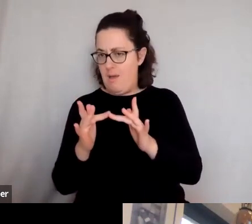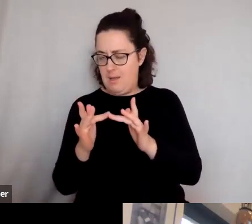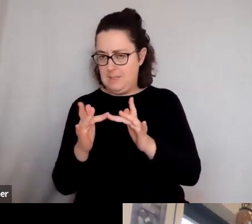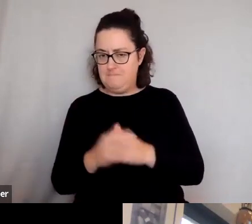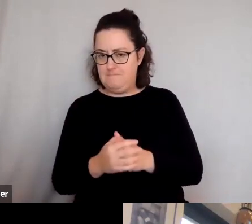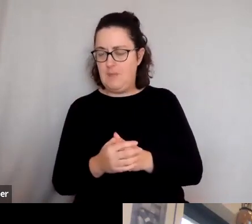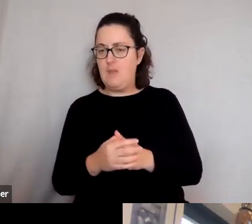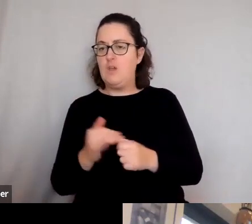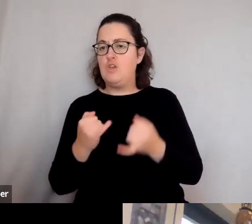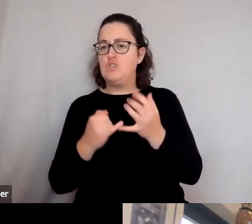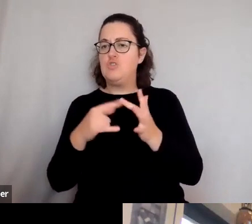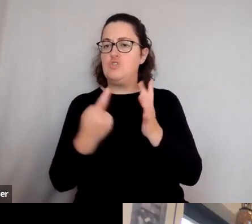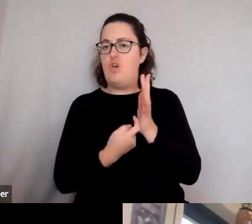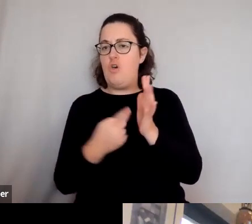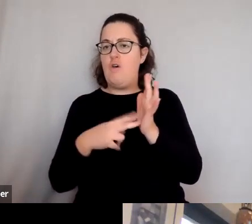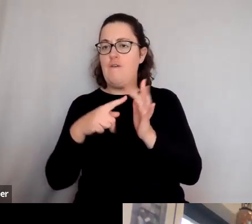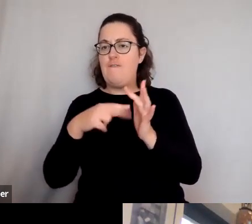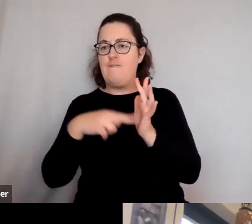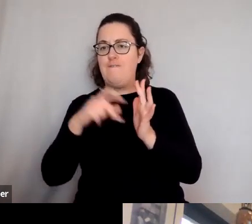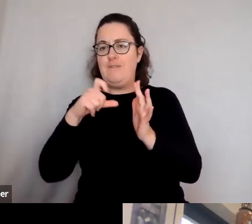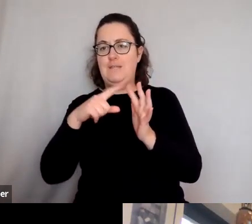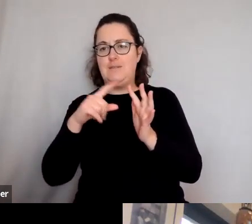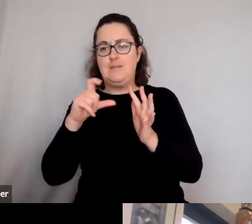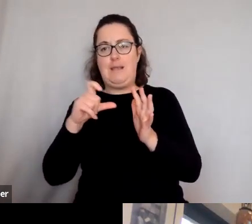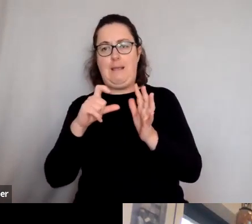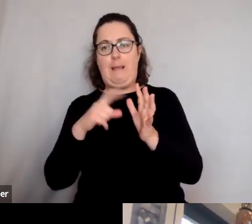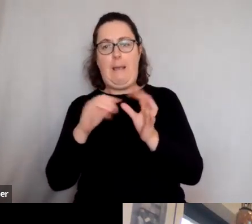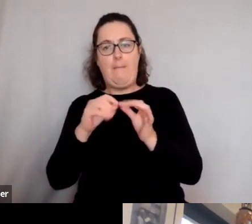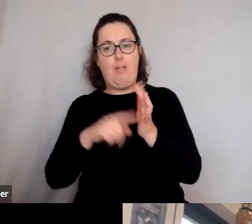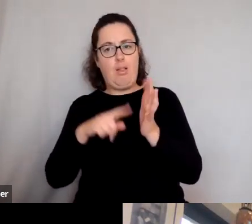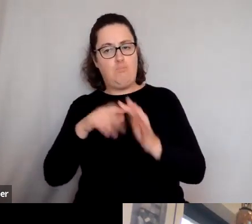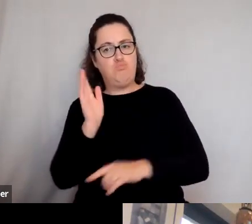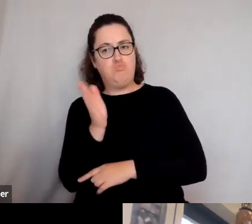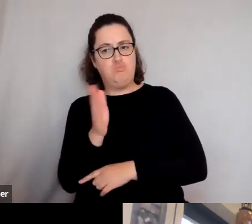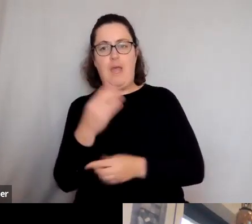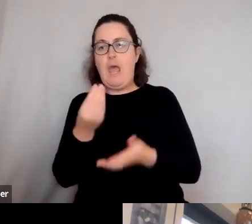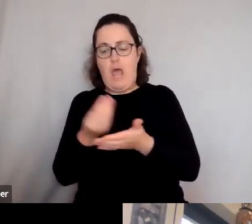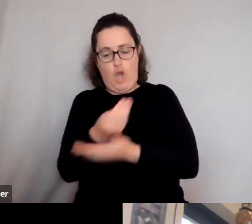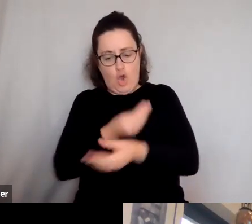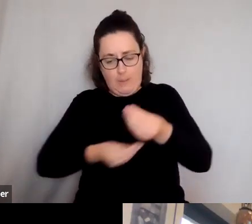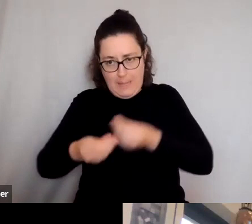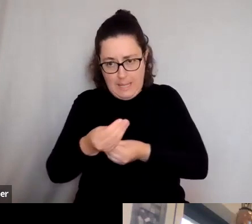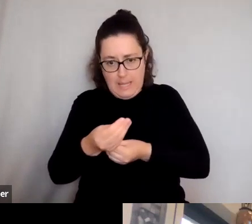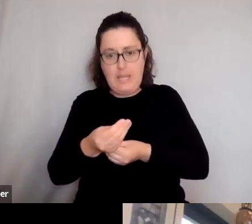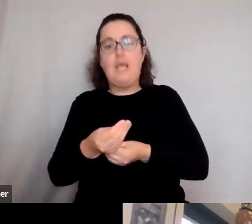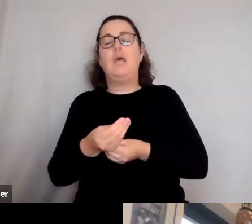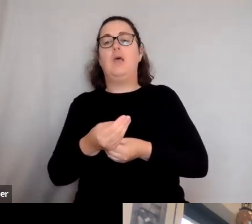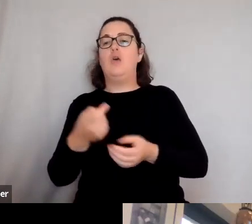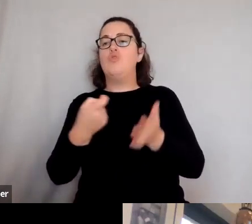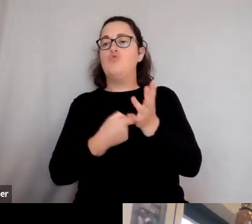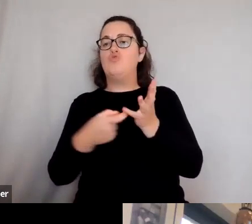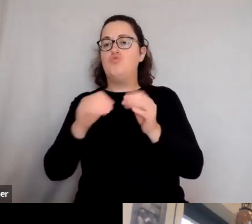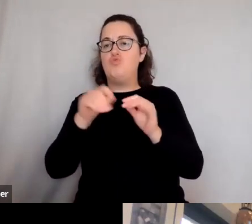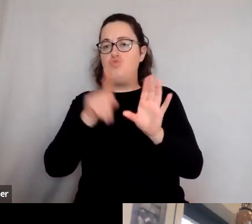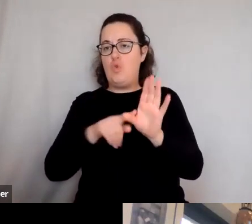talking about the economy in the early stages of the pandemic, we had Ruby Wax talking about mental health and well